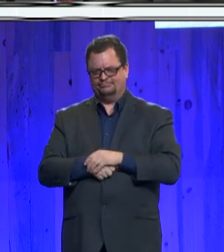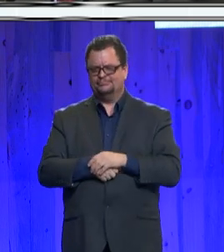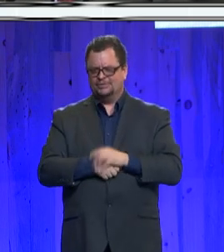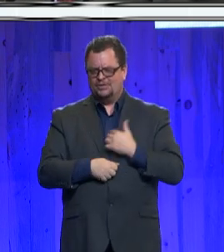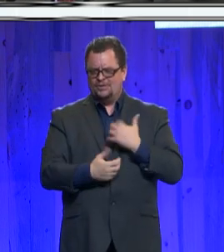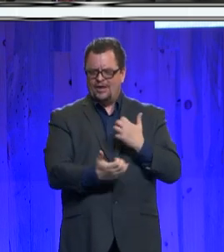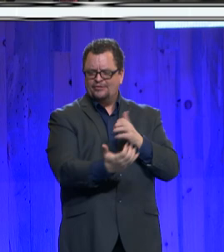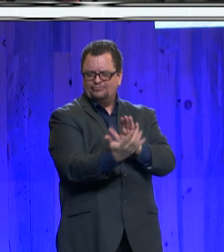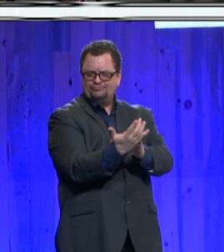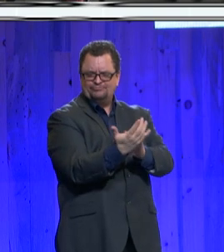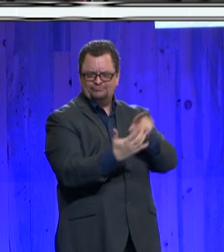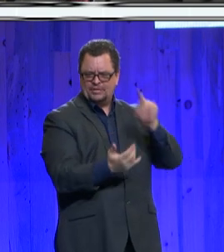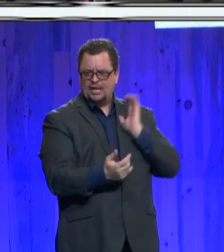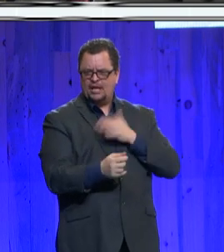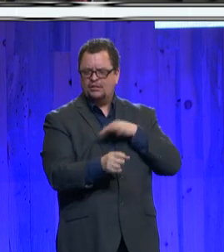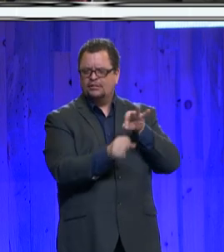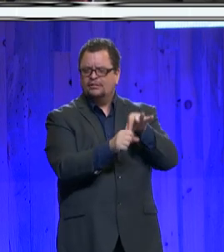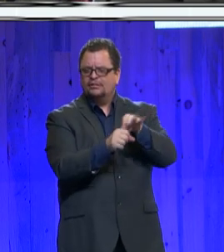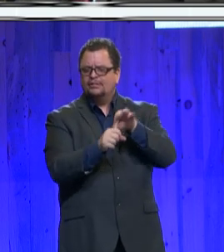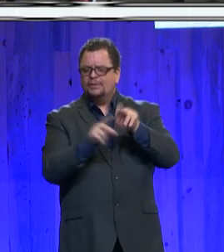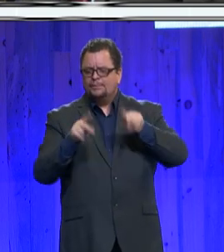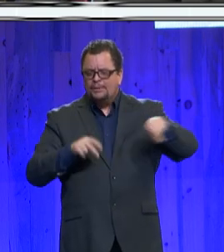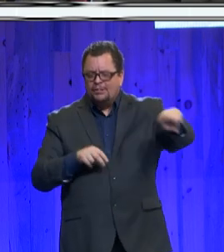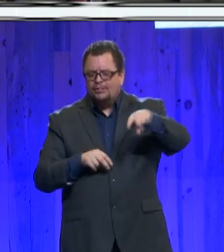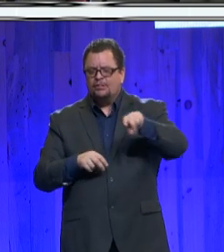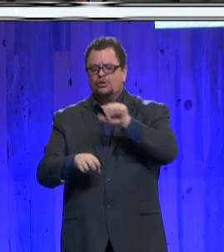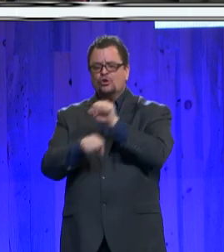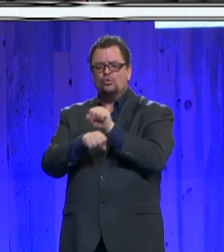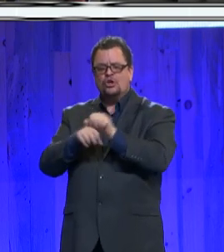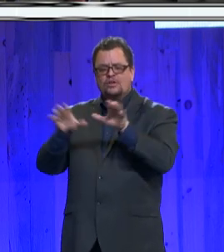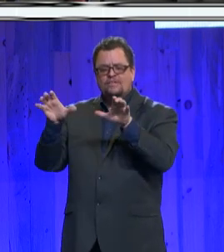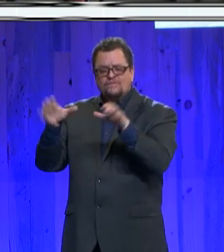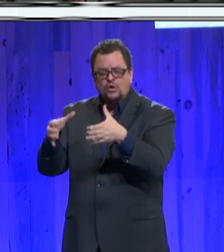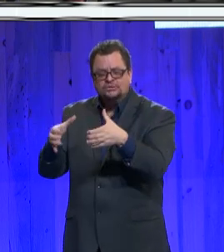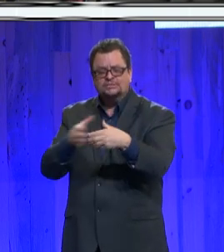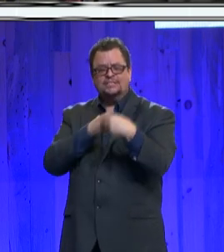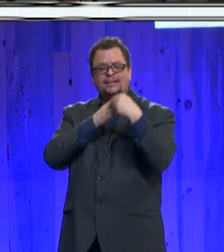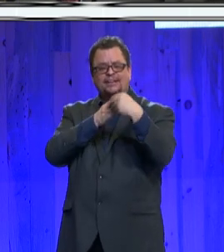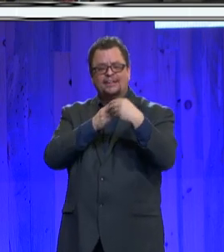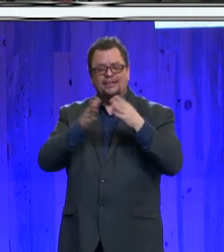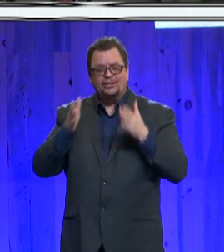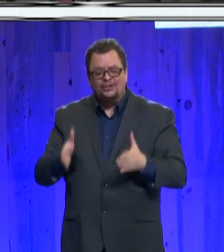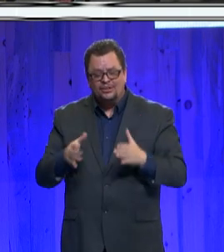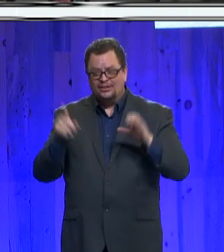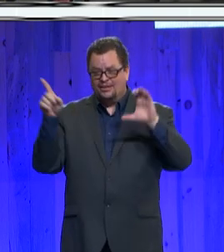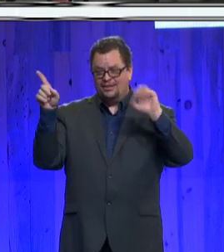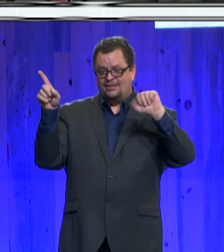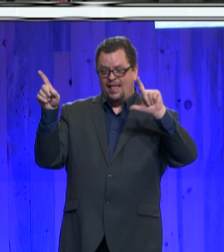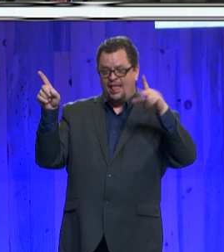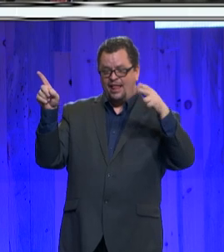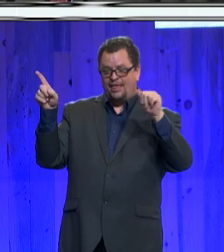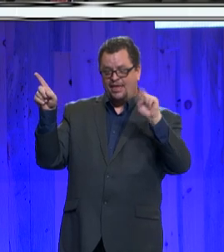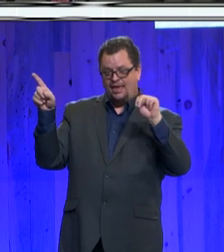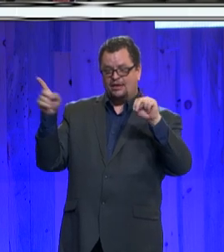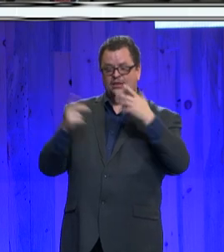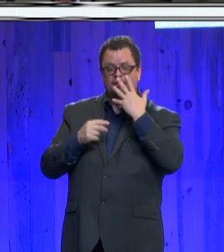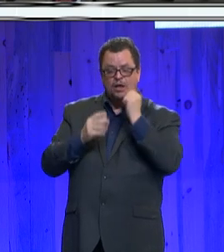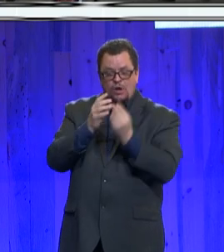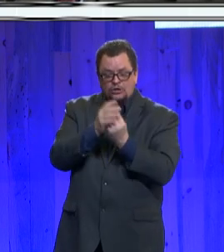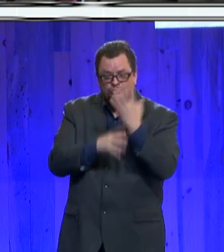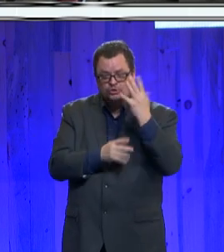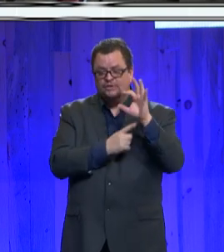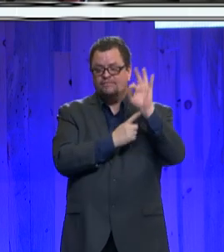workforce, and our partners and leaders from Calhan, Colorado Springs, Fountain, Green Mountain Falls,